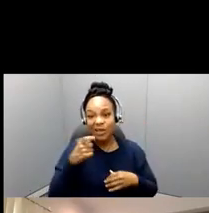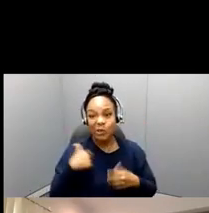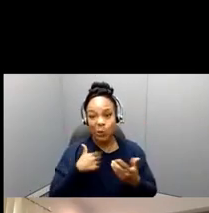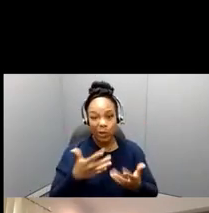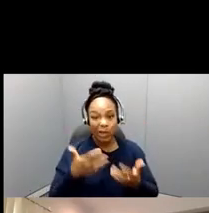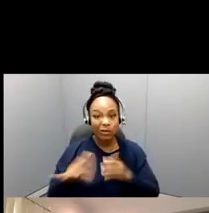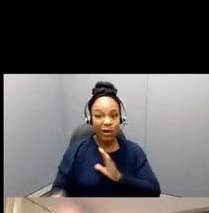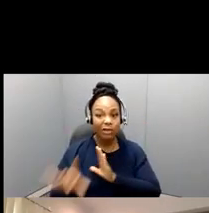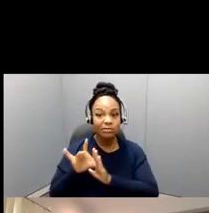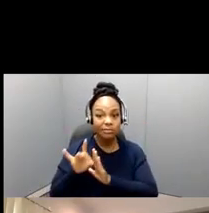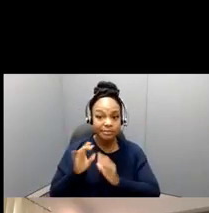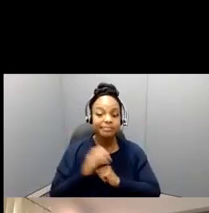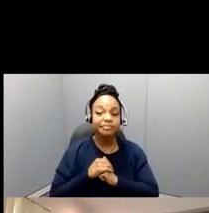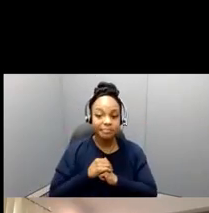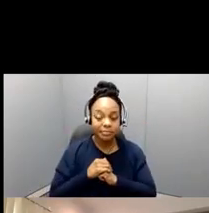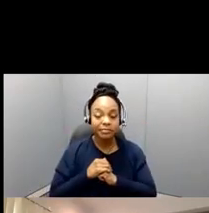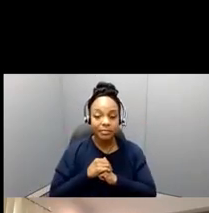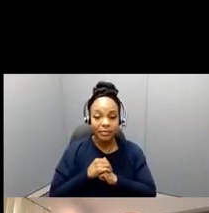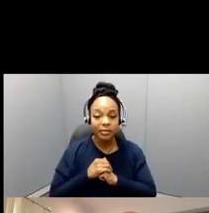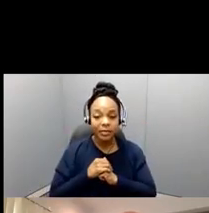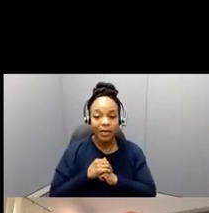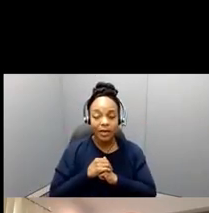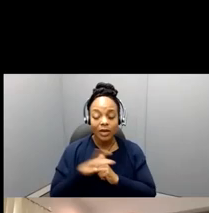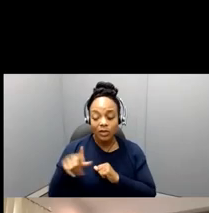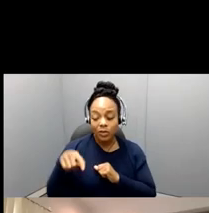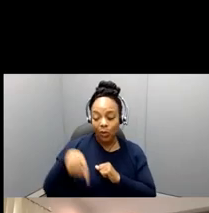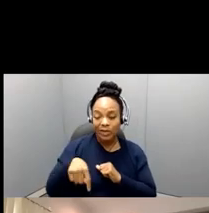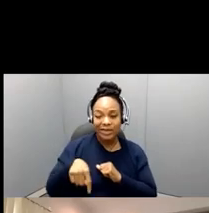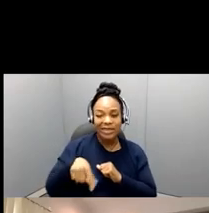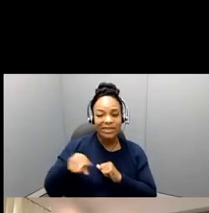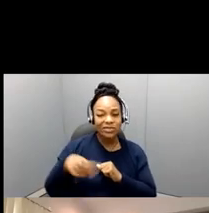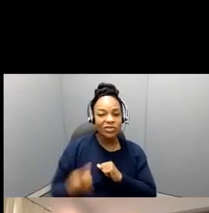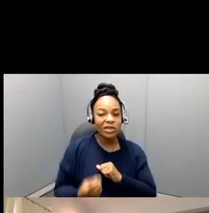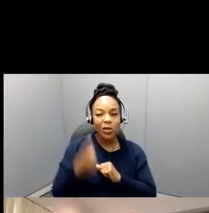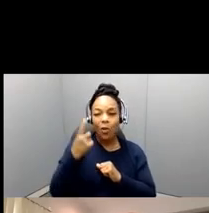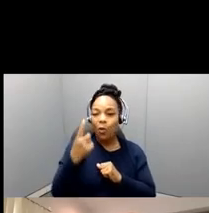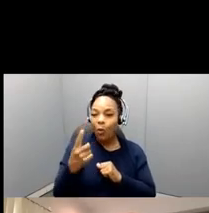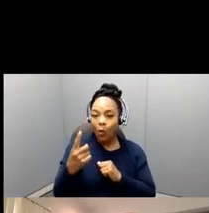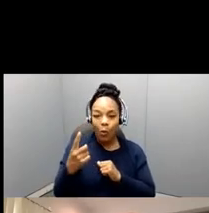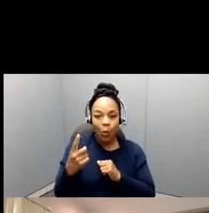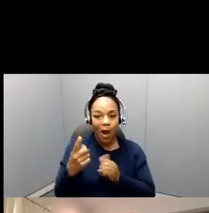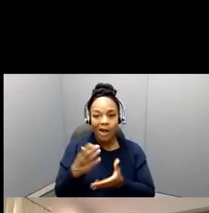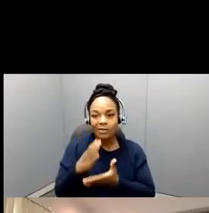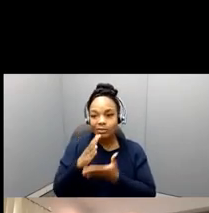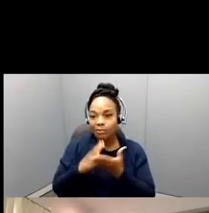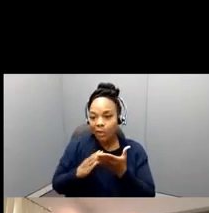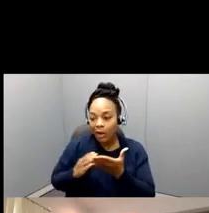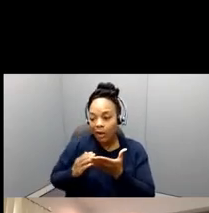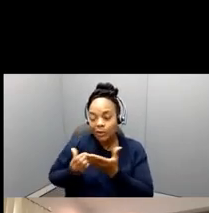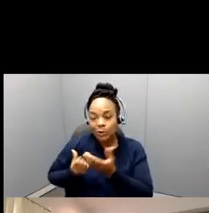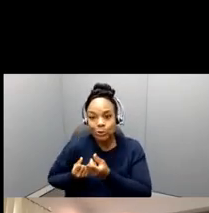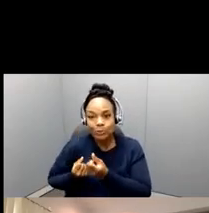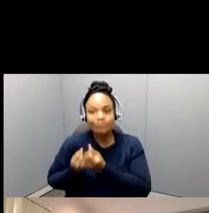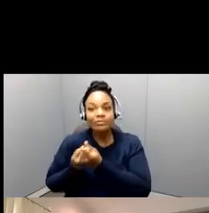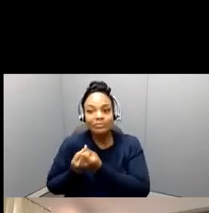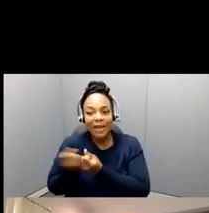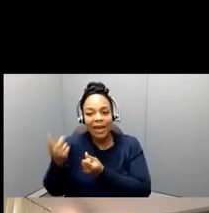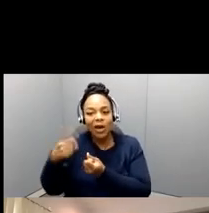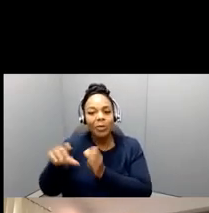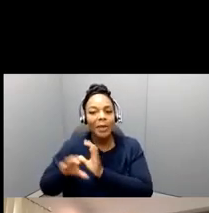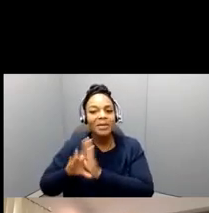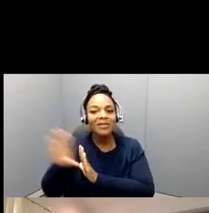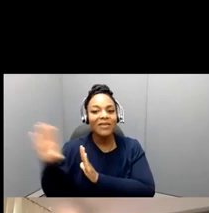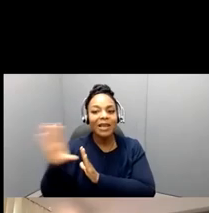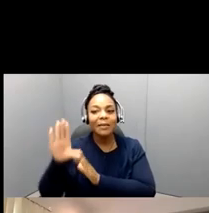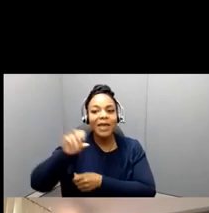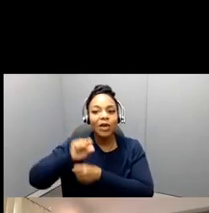of, or, as someone is developing their career as a researcher. Other pieces, things